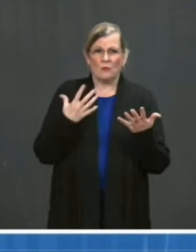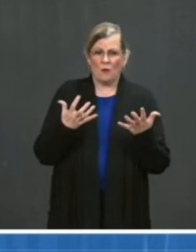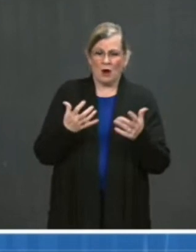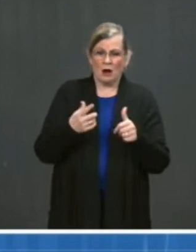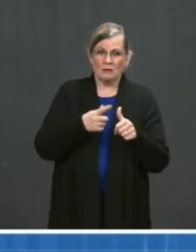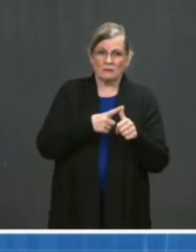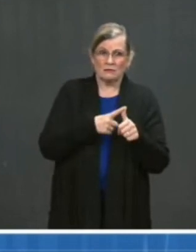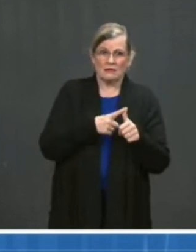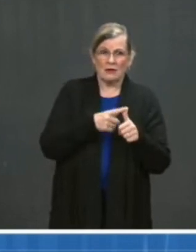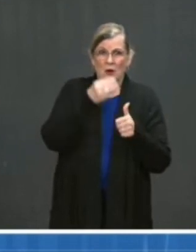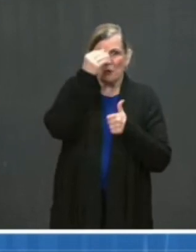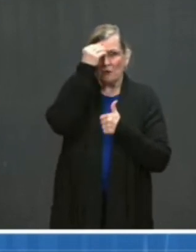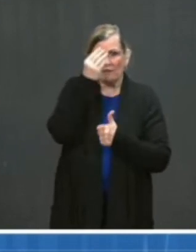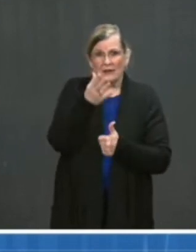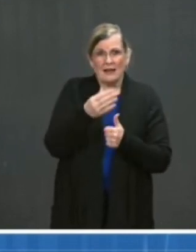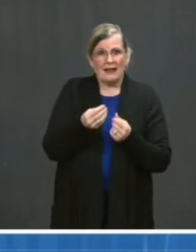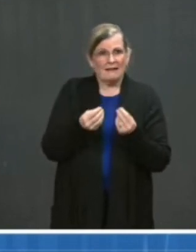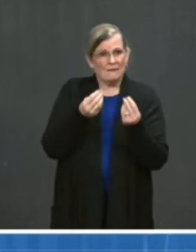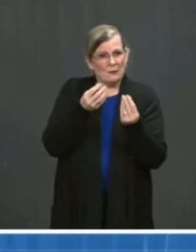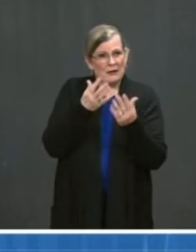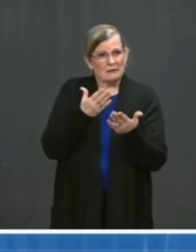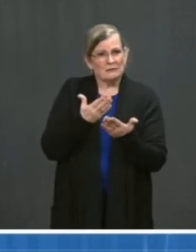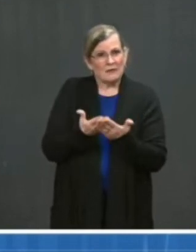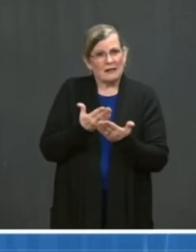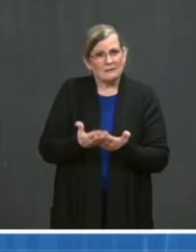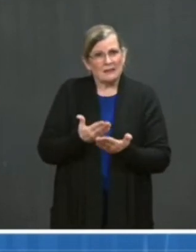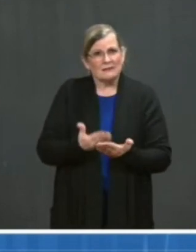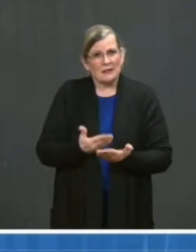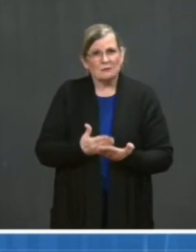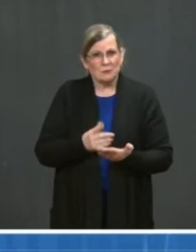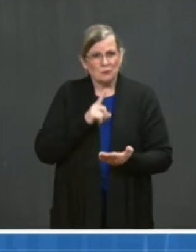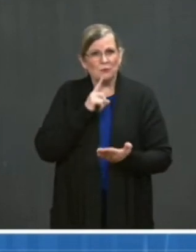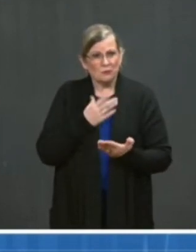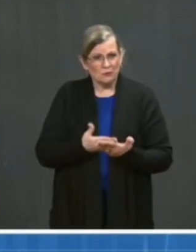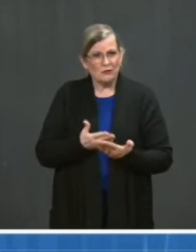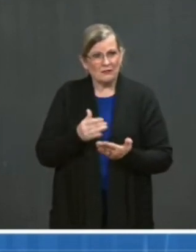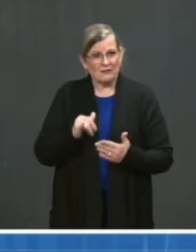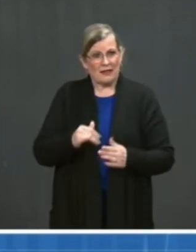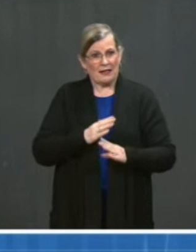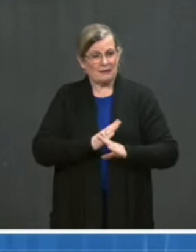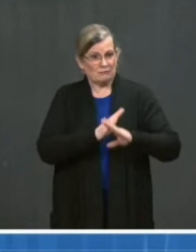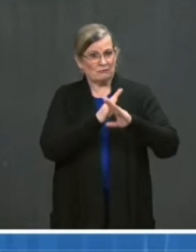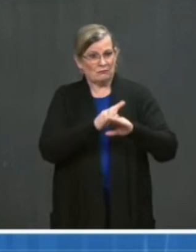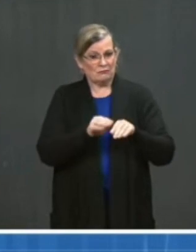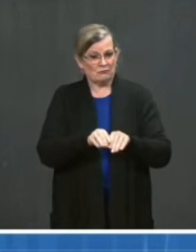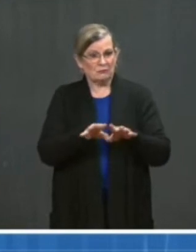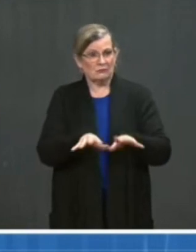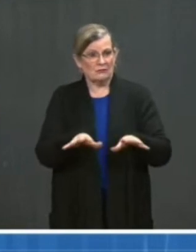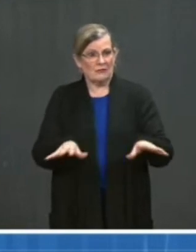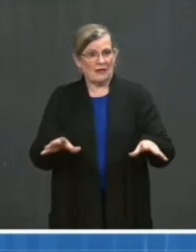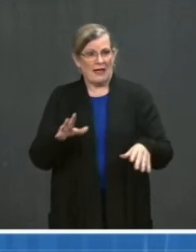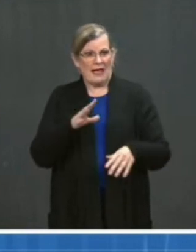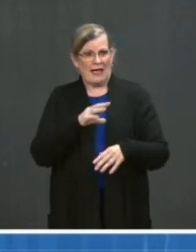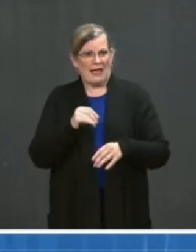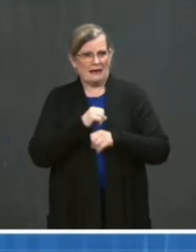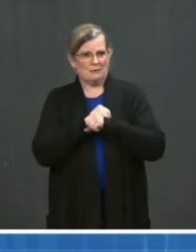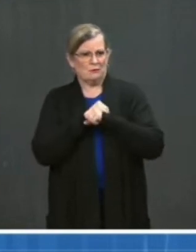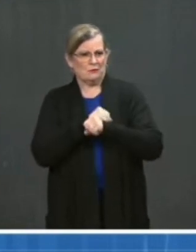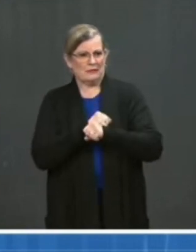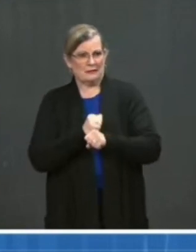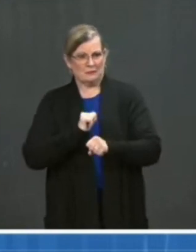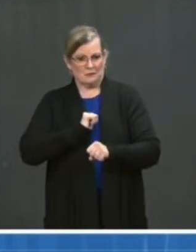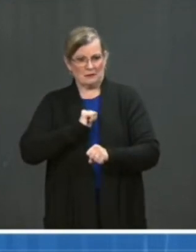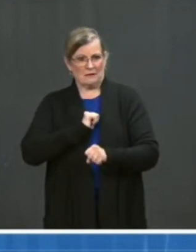facts to slow the spread of COVID-19 and to protect themselves. Two, build trust. We need to help build